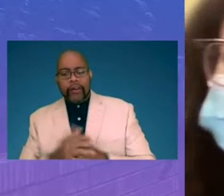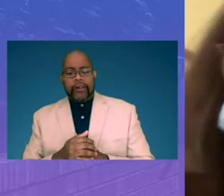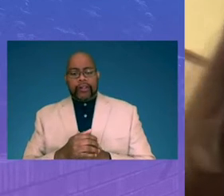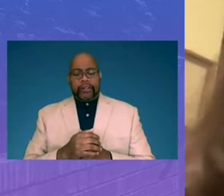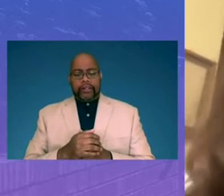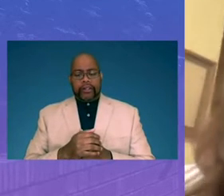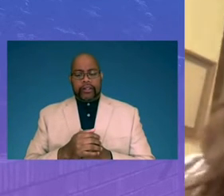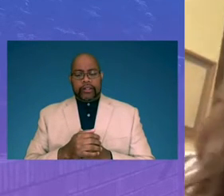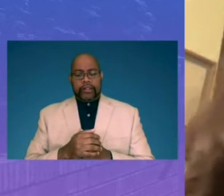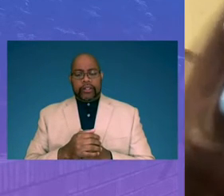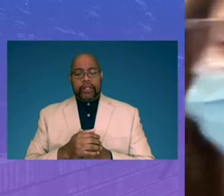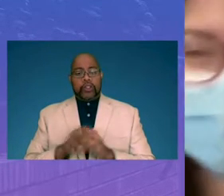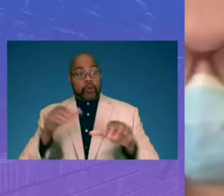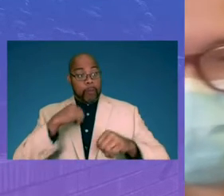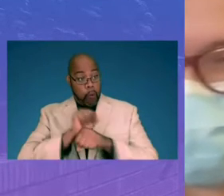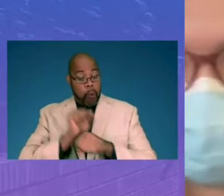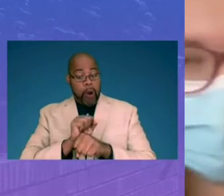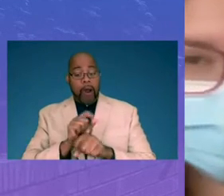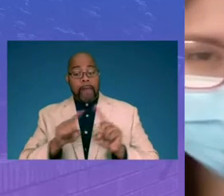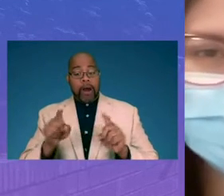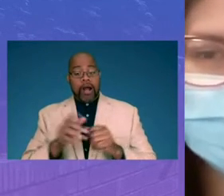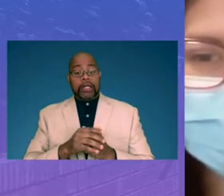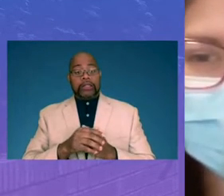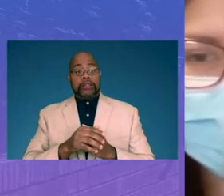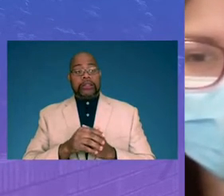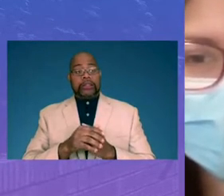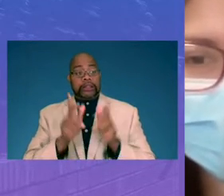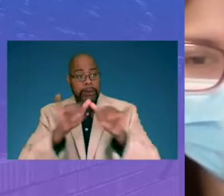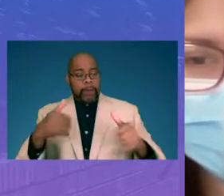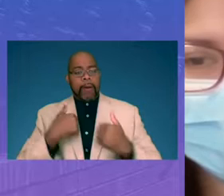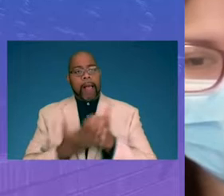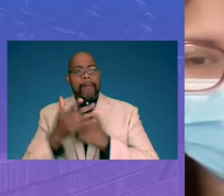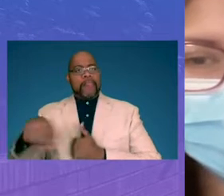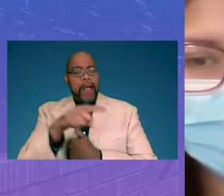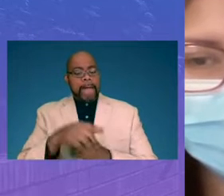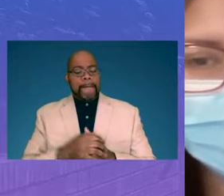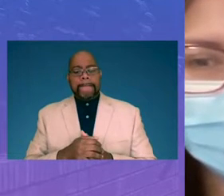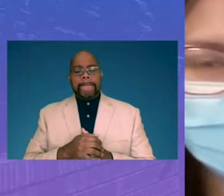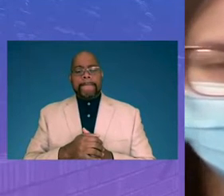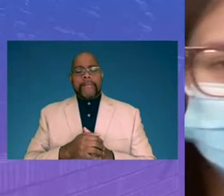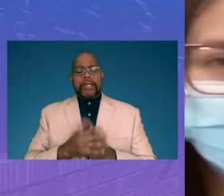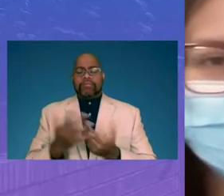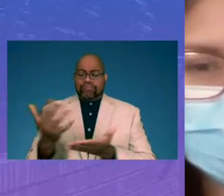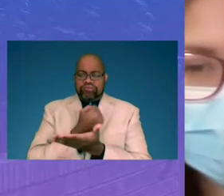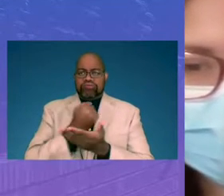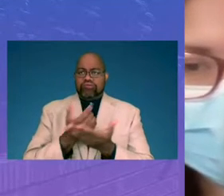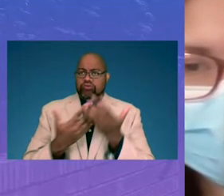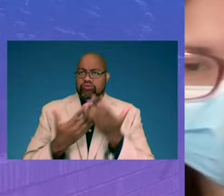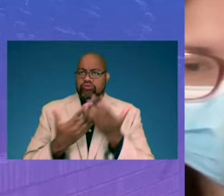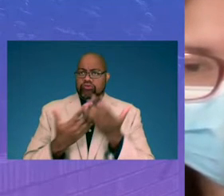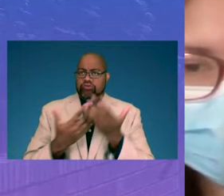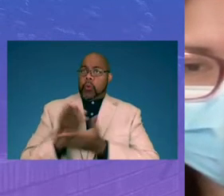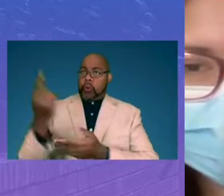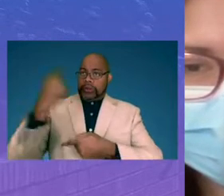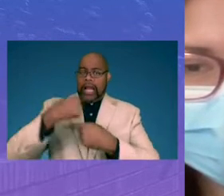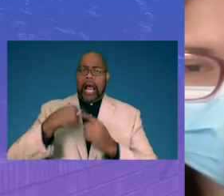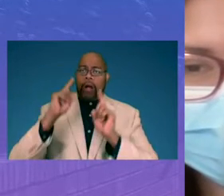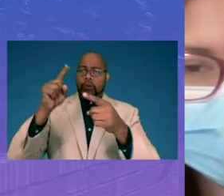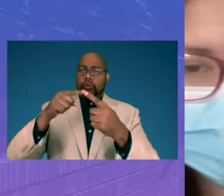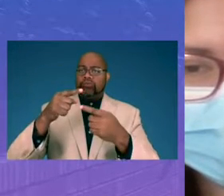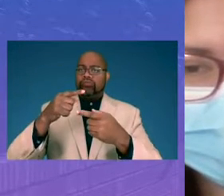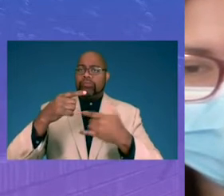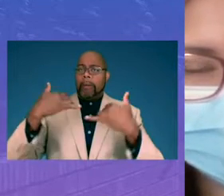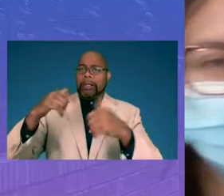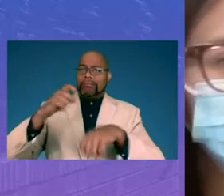I'm doing my work, but in the meantime, I'm also helping them and gaining their trust throughout the day. I go out during their recess time.